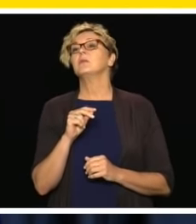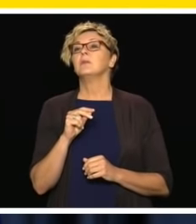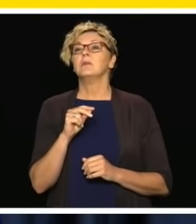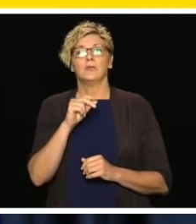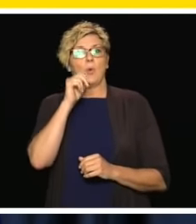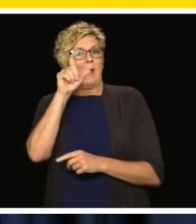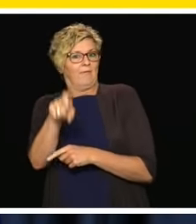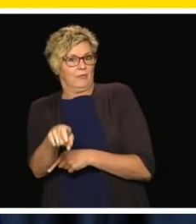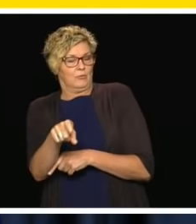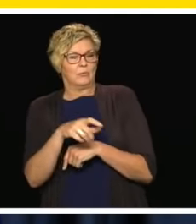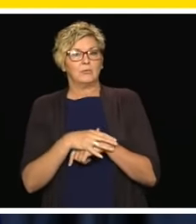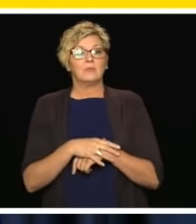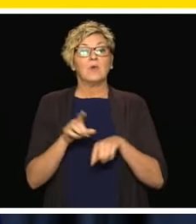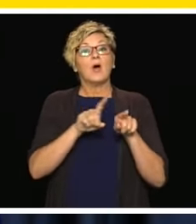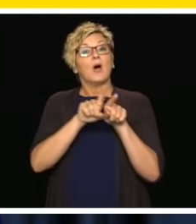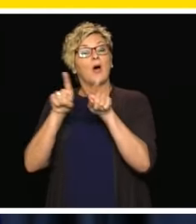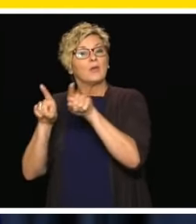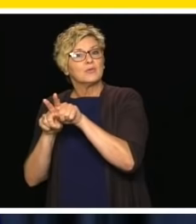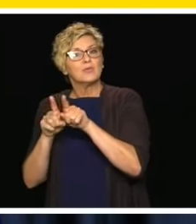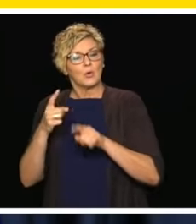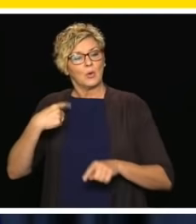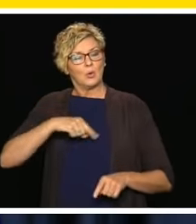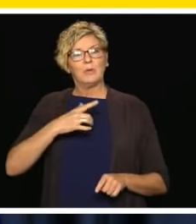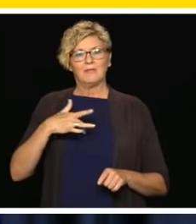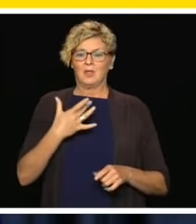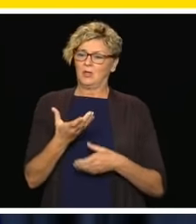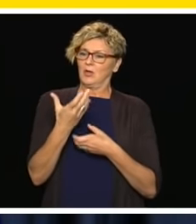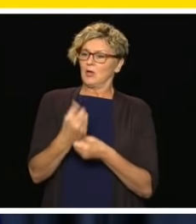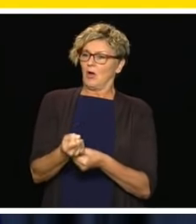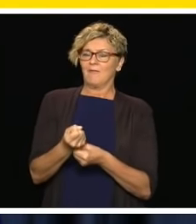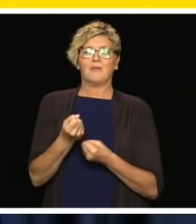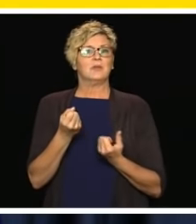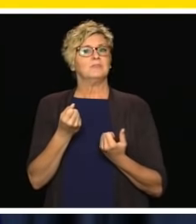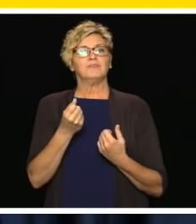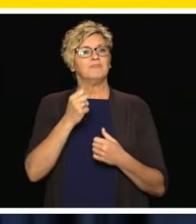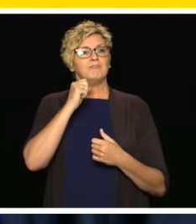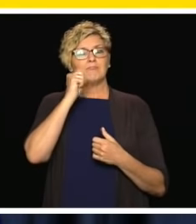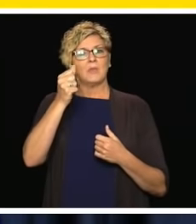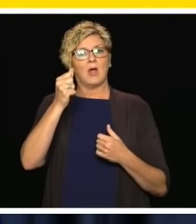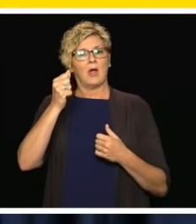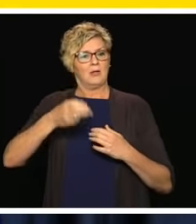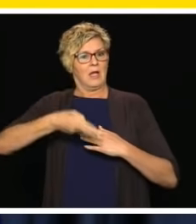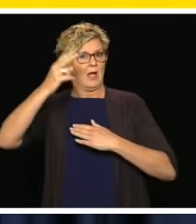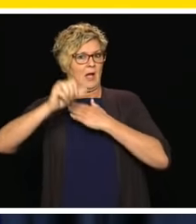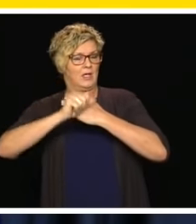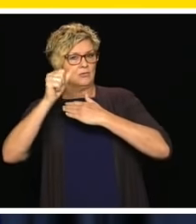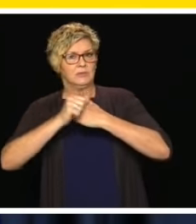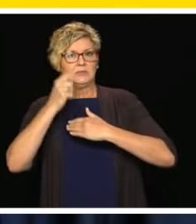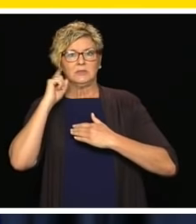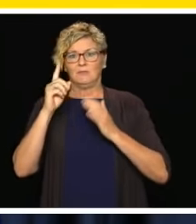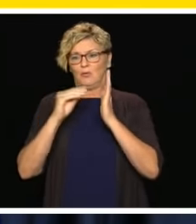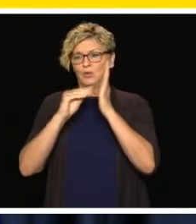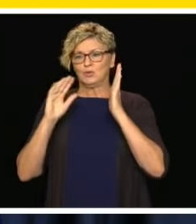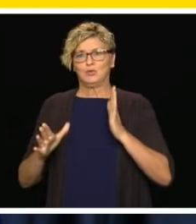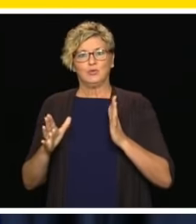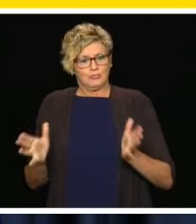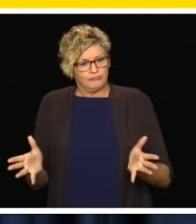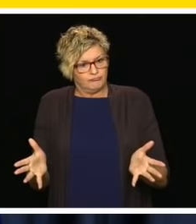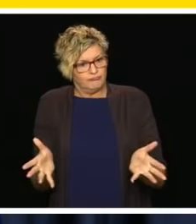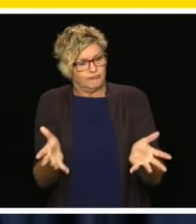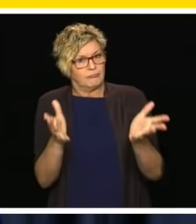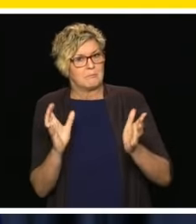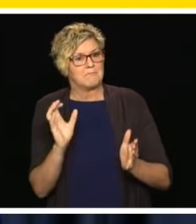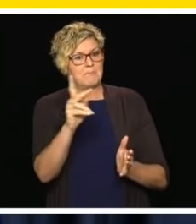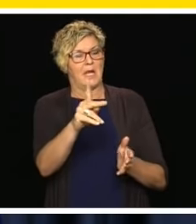would not be making these announcements today if we felt there was an undue risk to the health and well-being of the youngsters that are going into our schools or